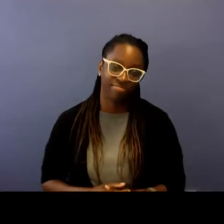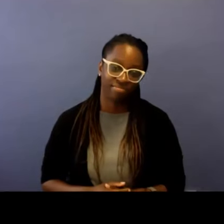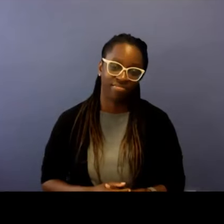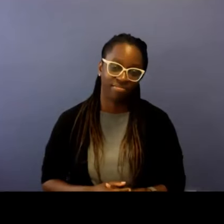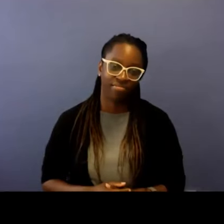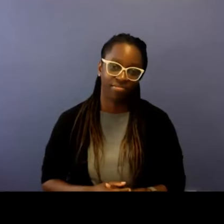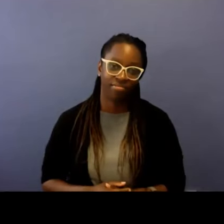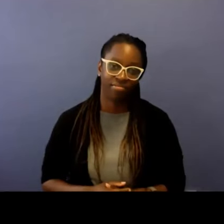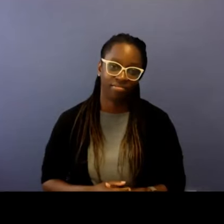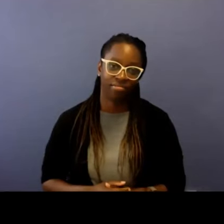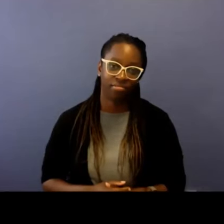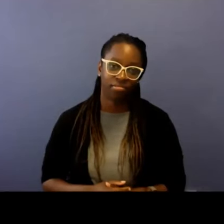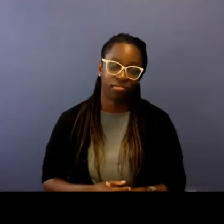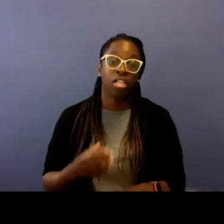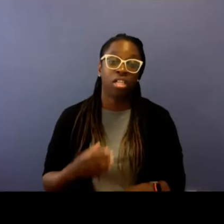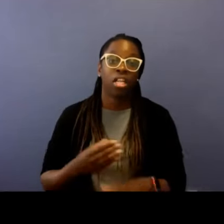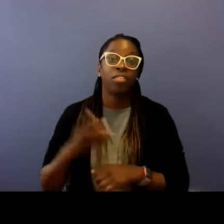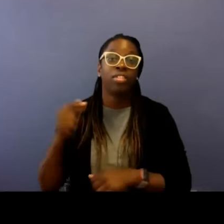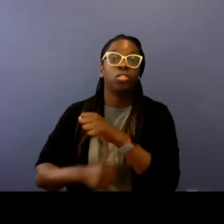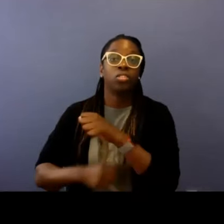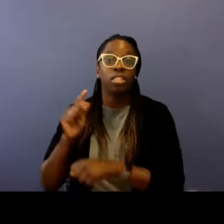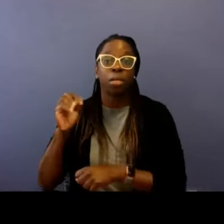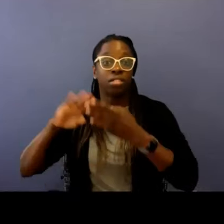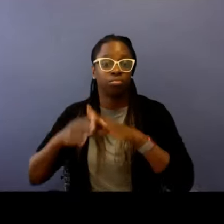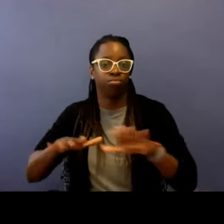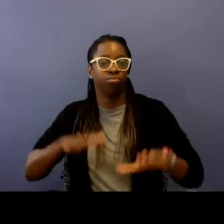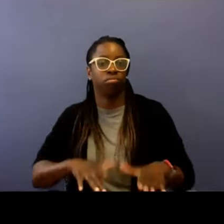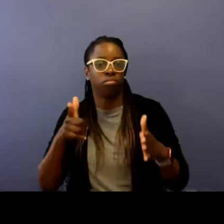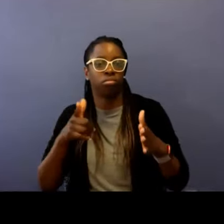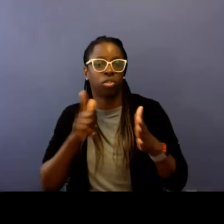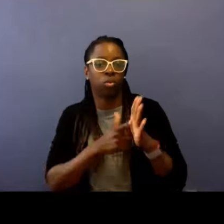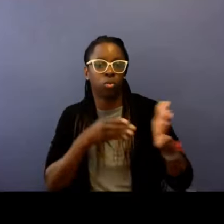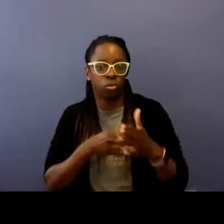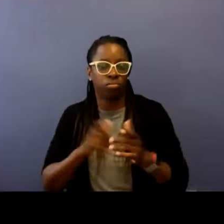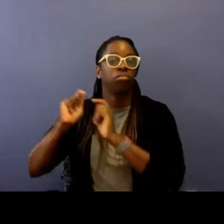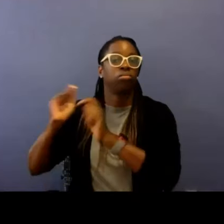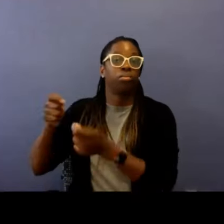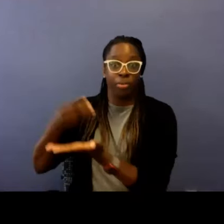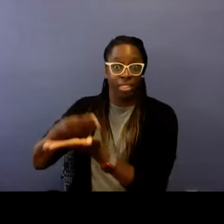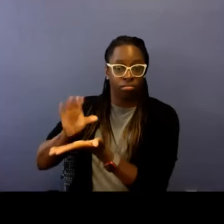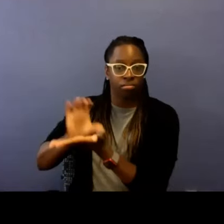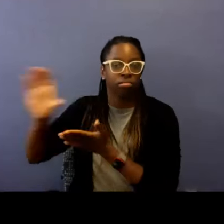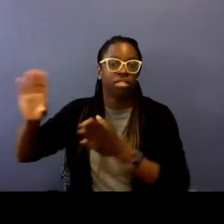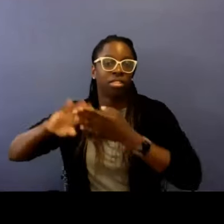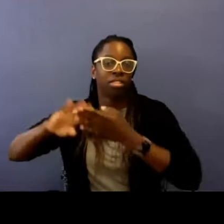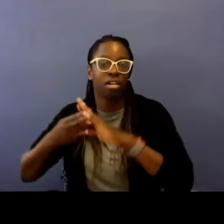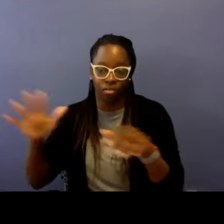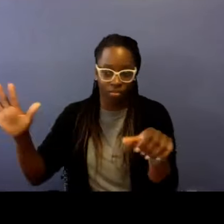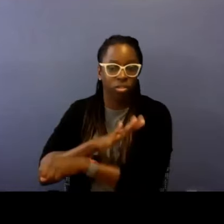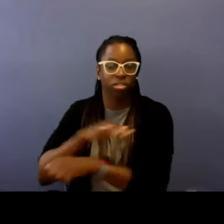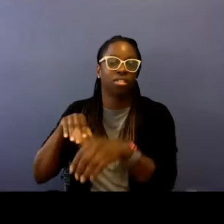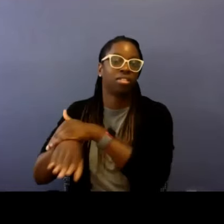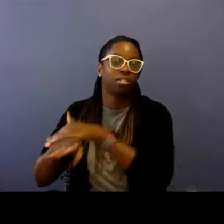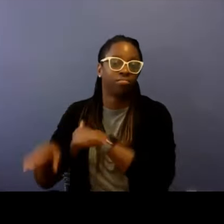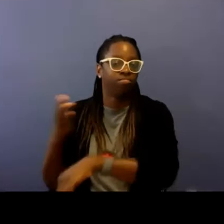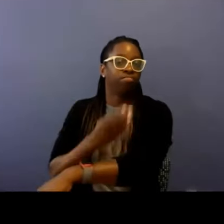No regrets. swallows hard. Text. After several years, Tom and the town settled the lawsuit. He donated the money